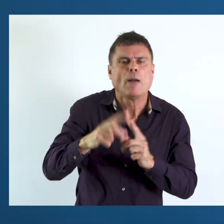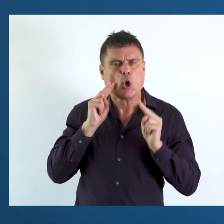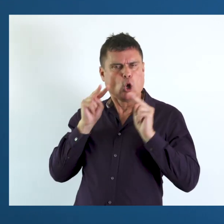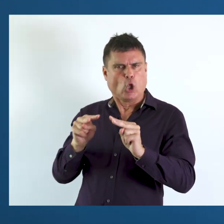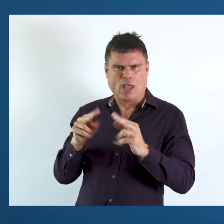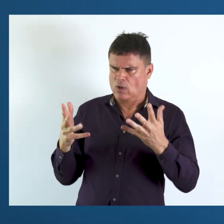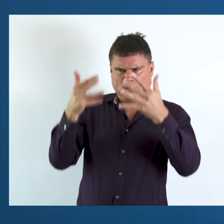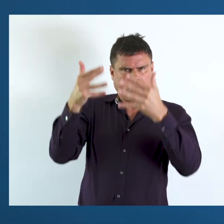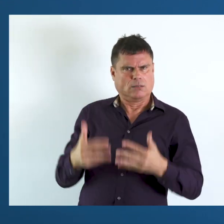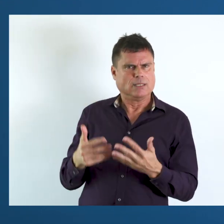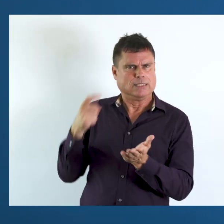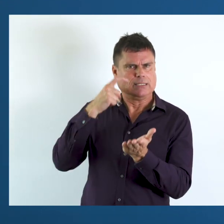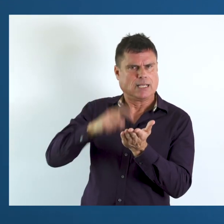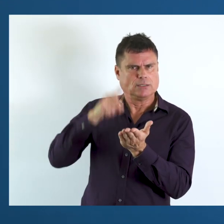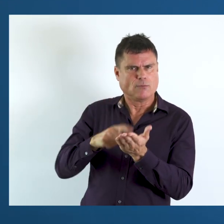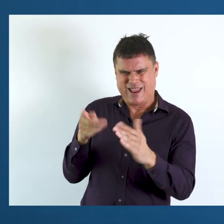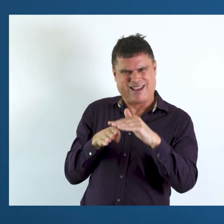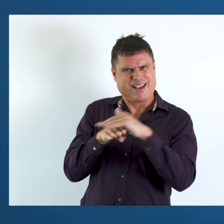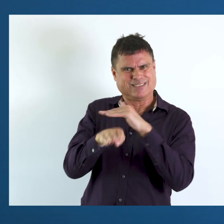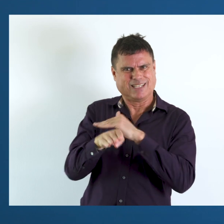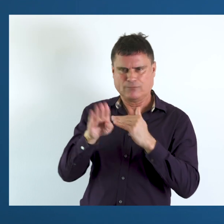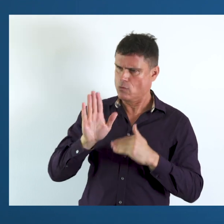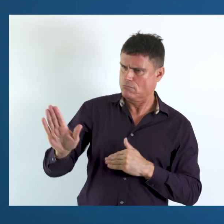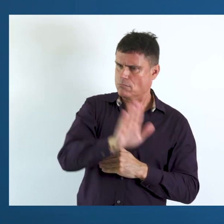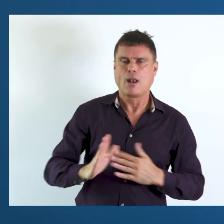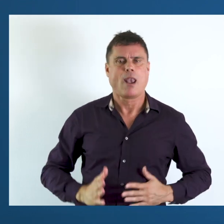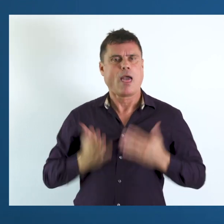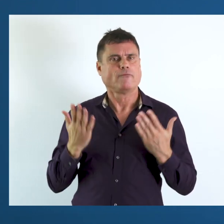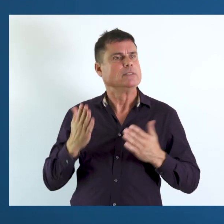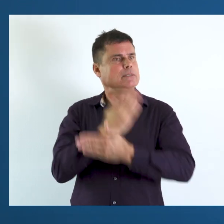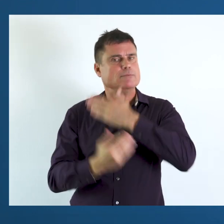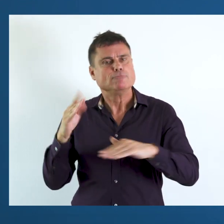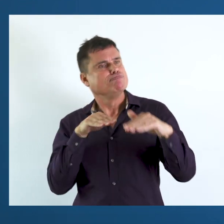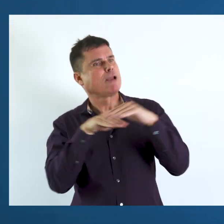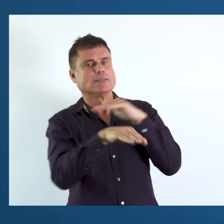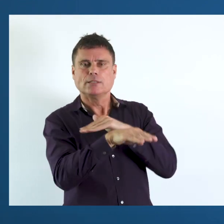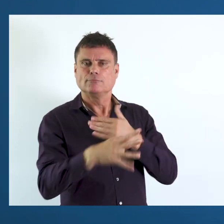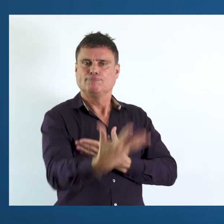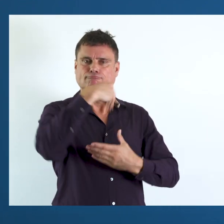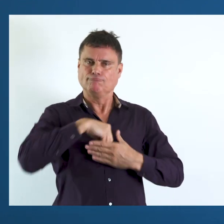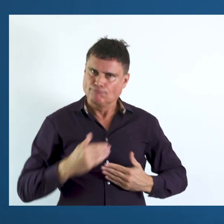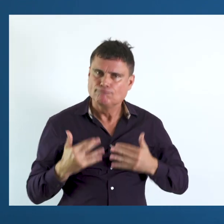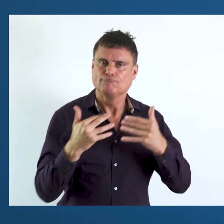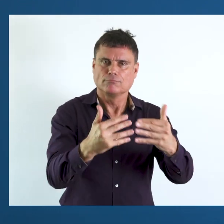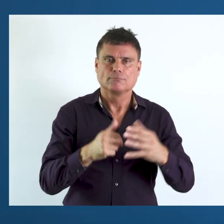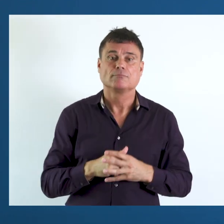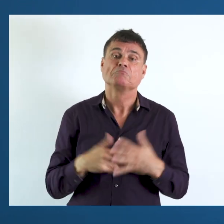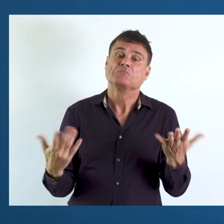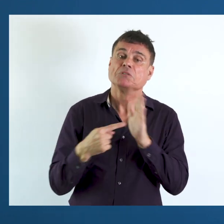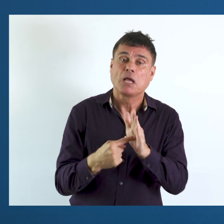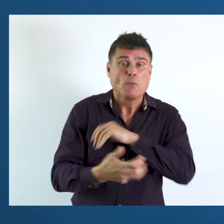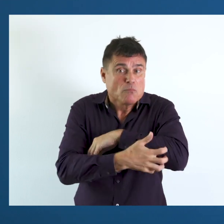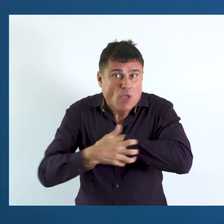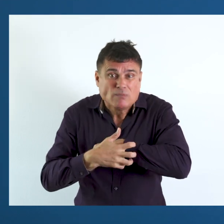urbanicity. And then we want to be able to look at the outcome indicators for assessing the well